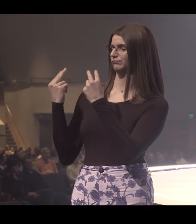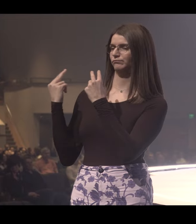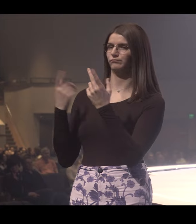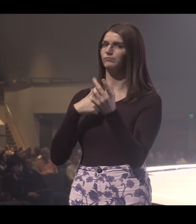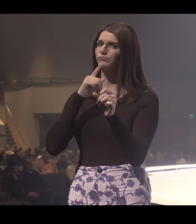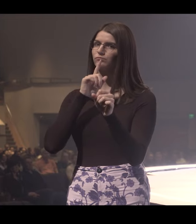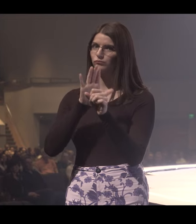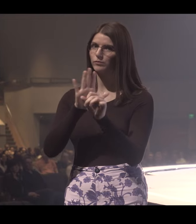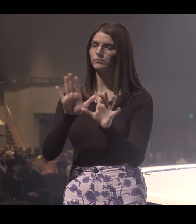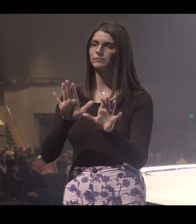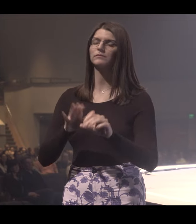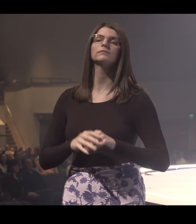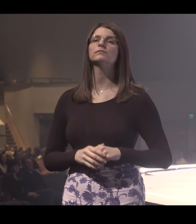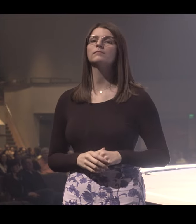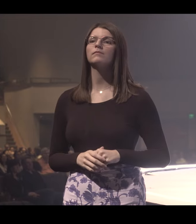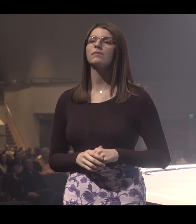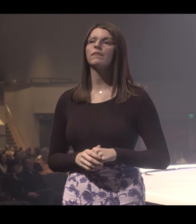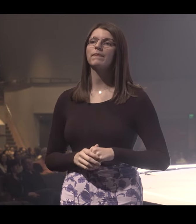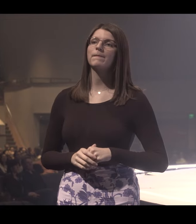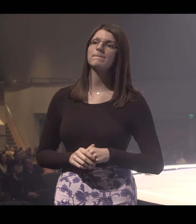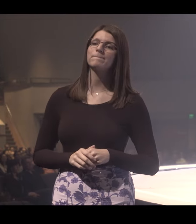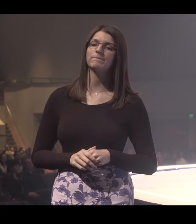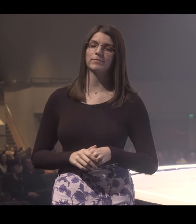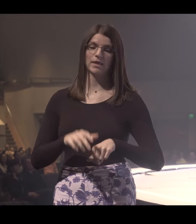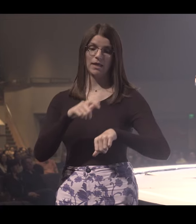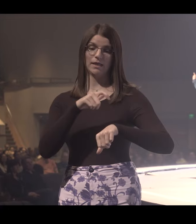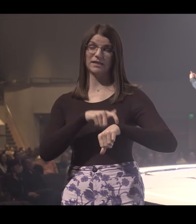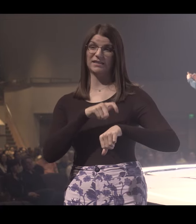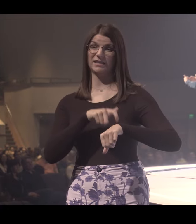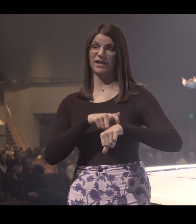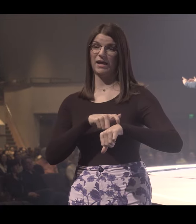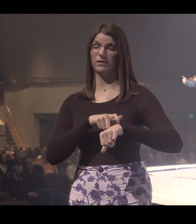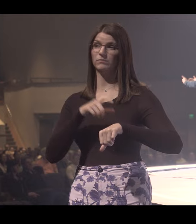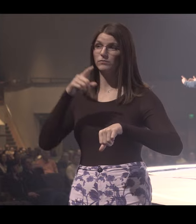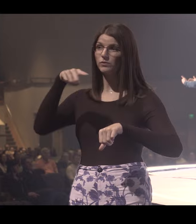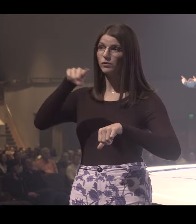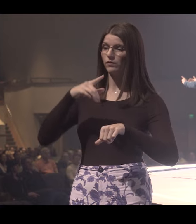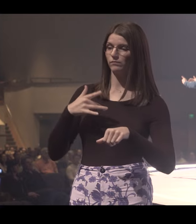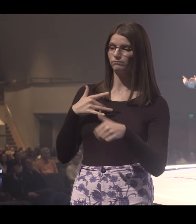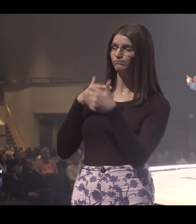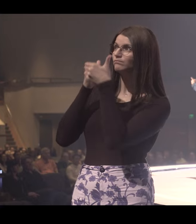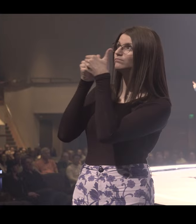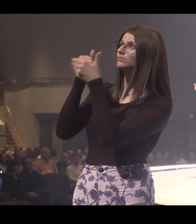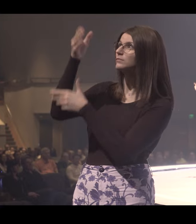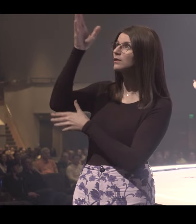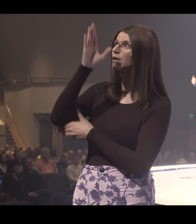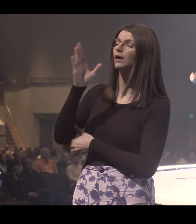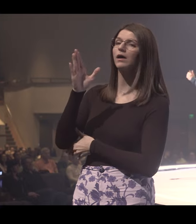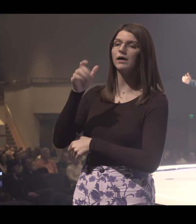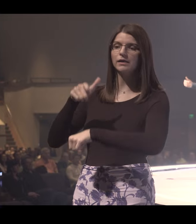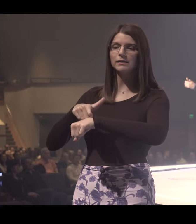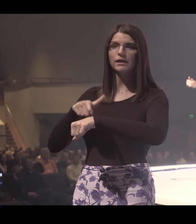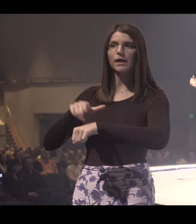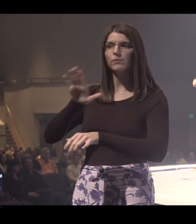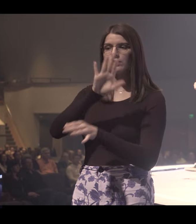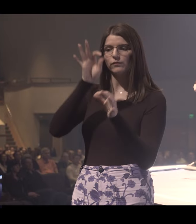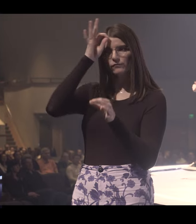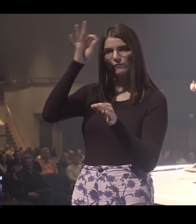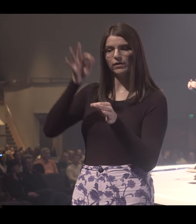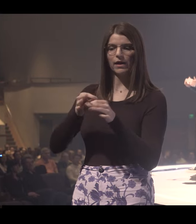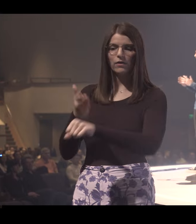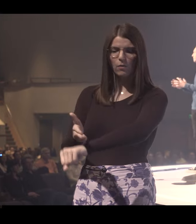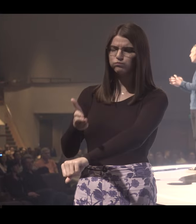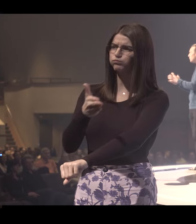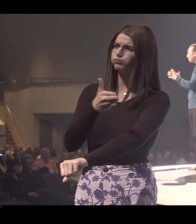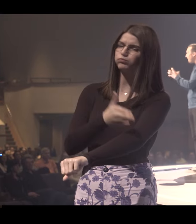I can guarantee something about your life. And that's this. The times that you were the closest to God, the times that you grew in your